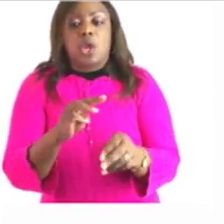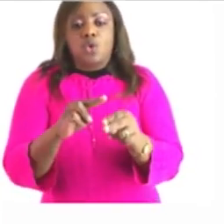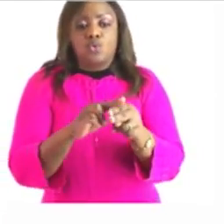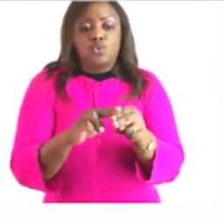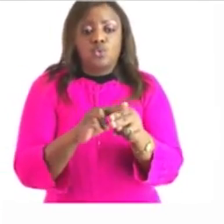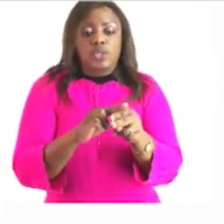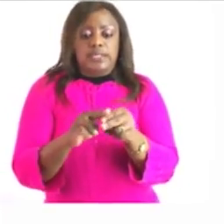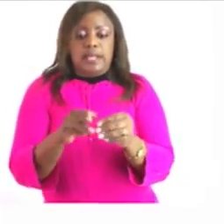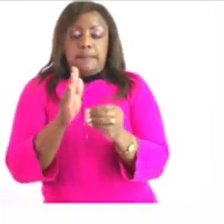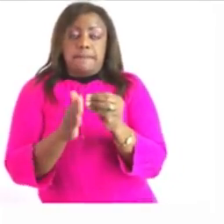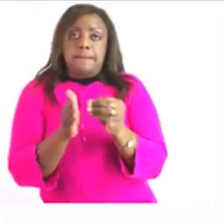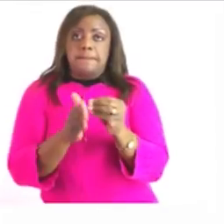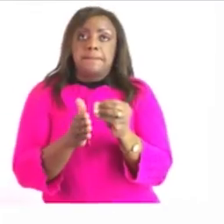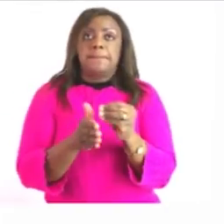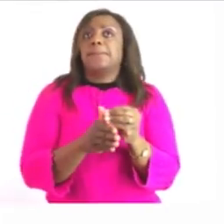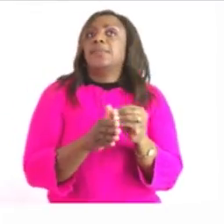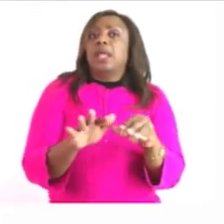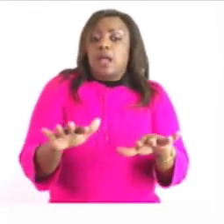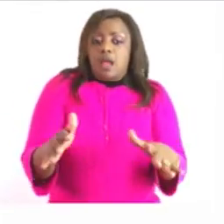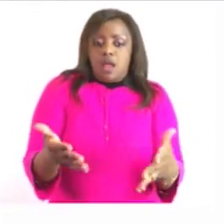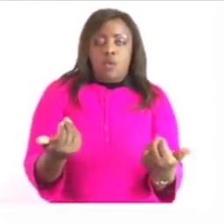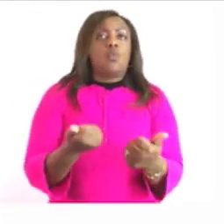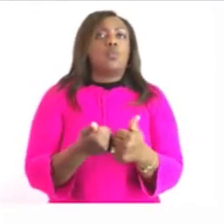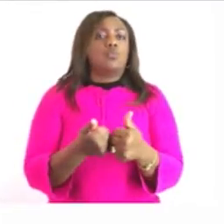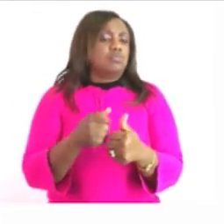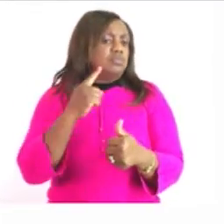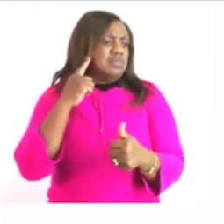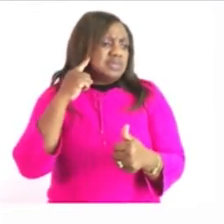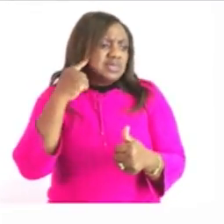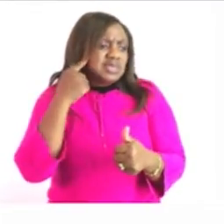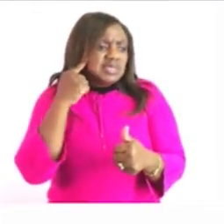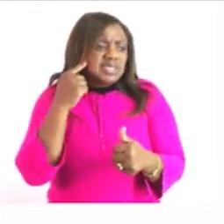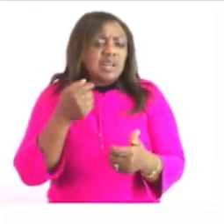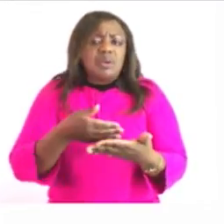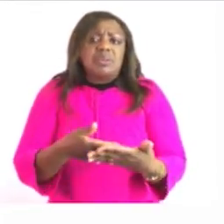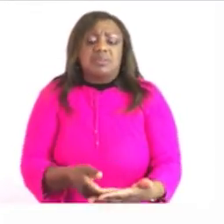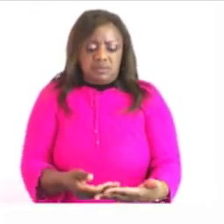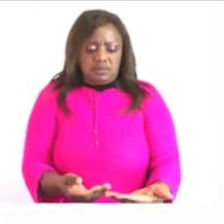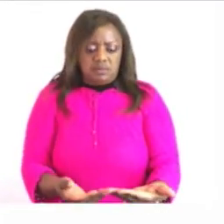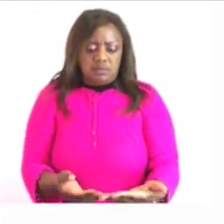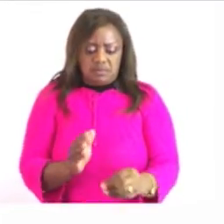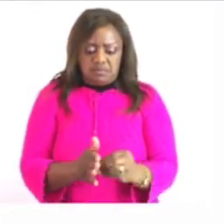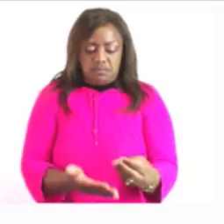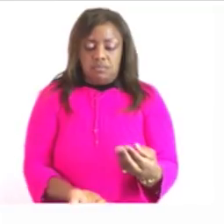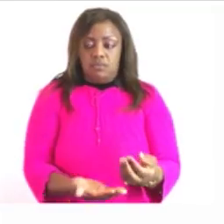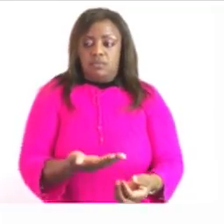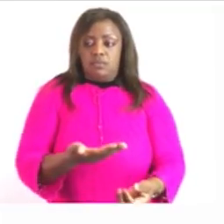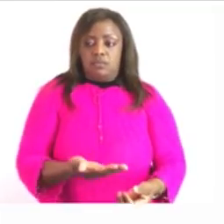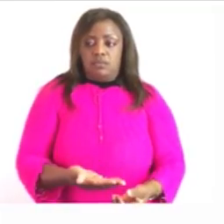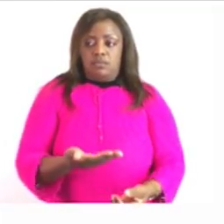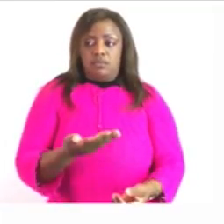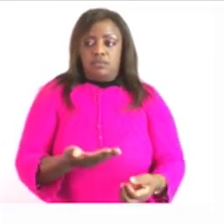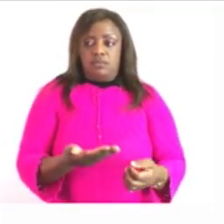and estimate the mass mass by feeling how heavy it is and then you